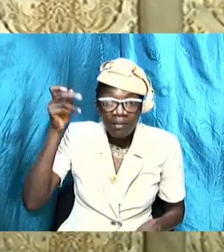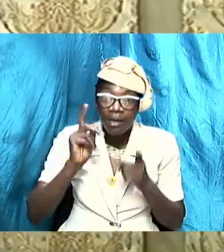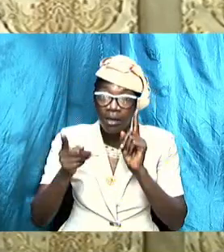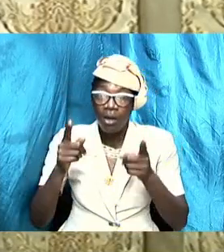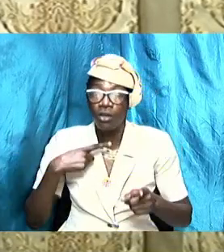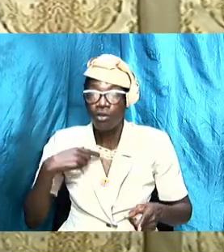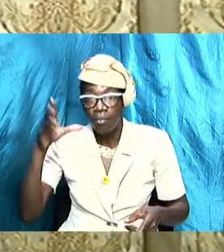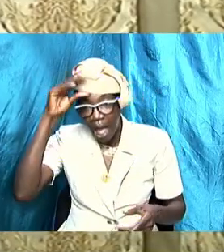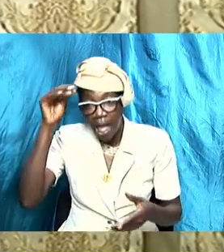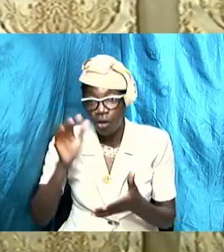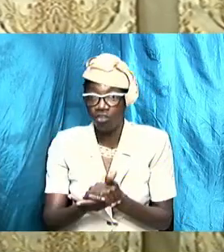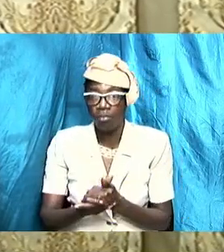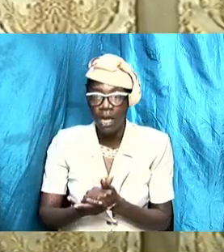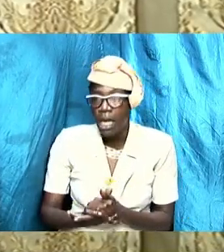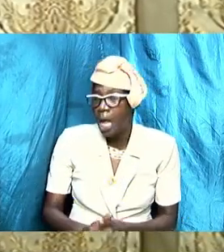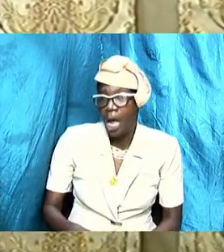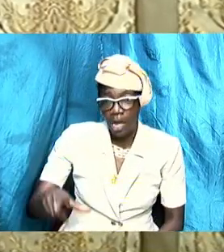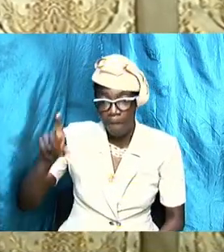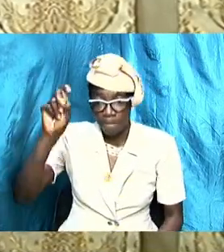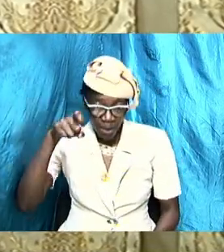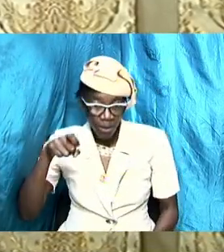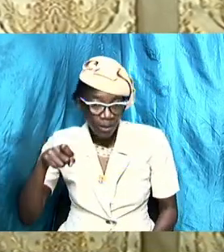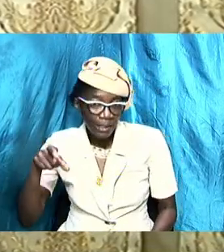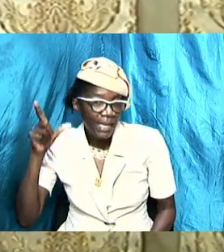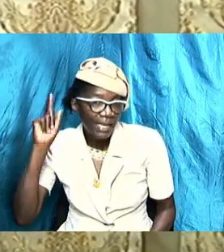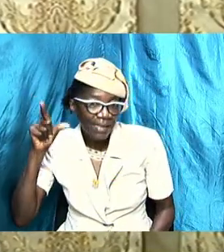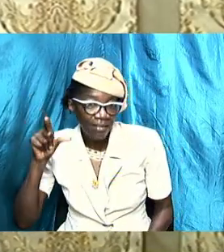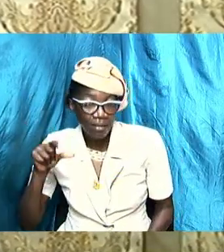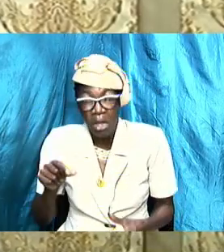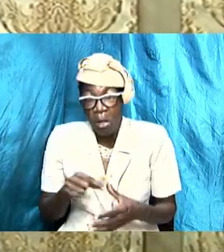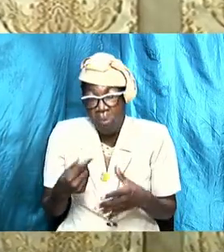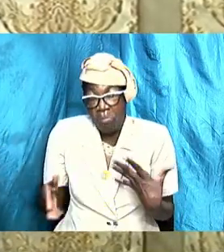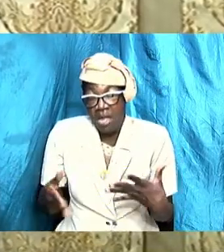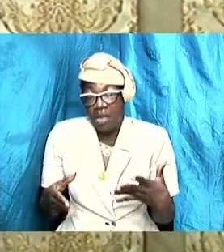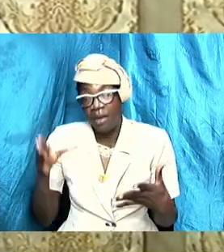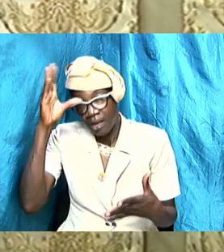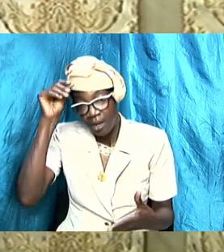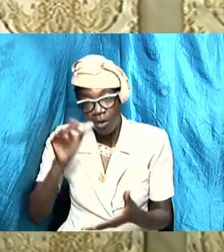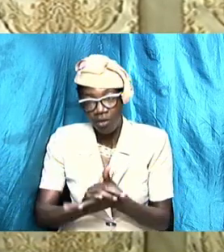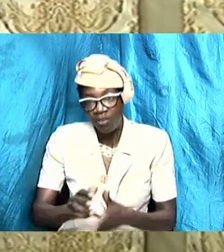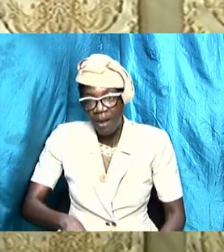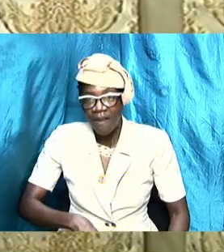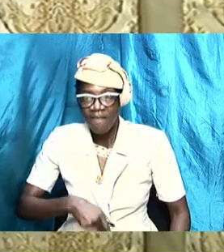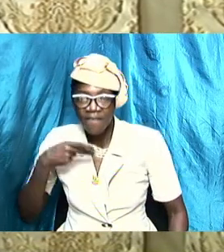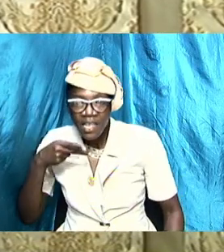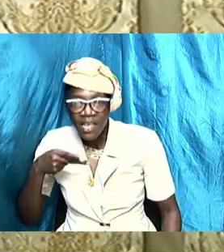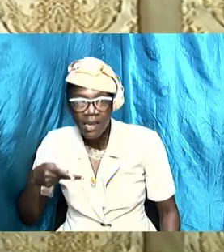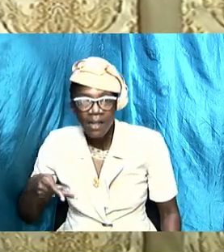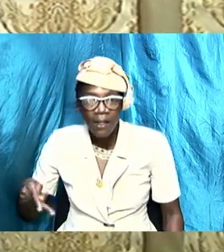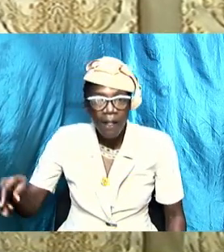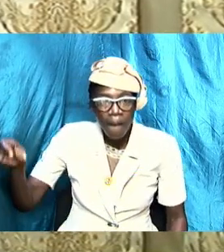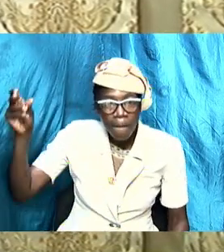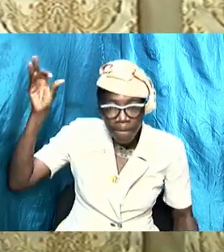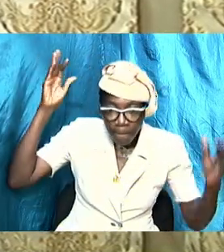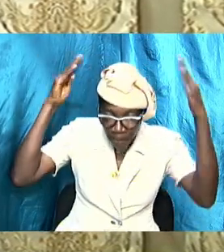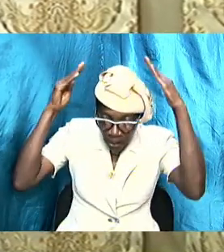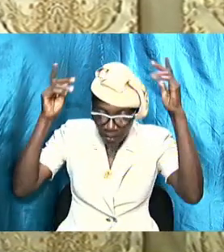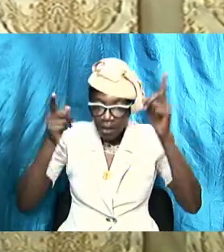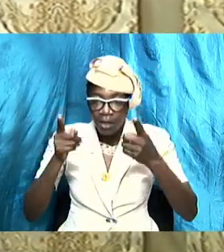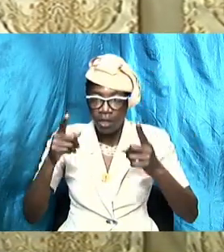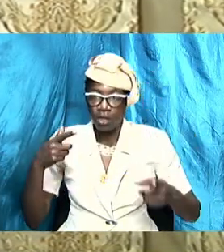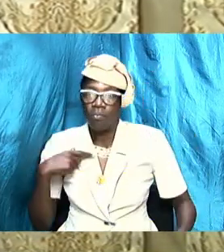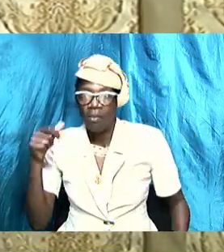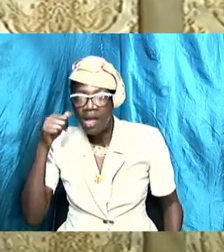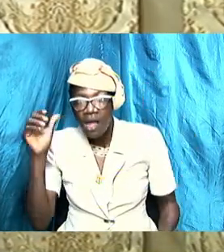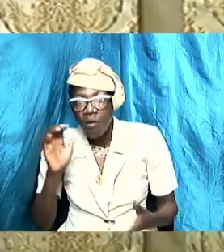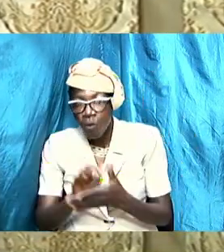or a husband feel that pastor is talking to my wife or she better listen or and she